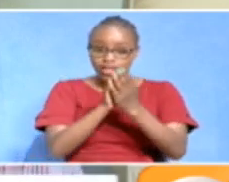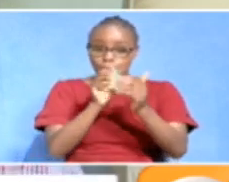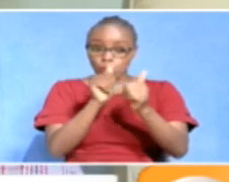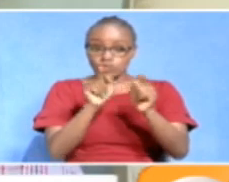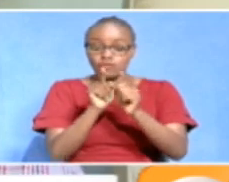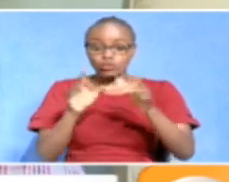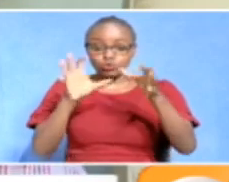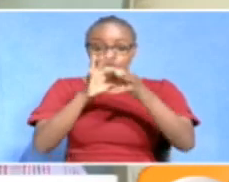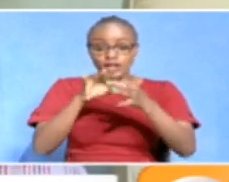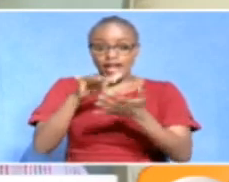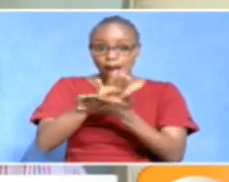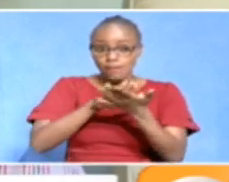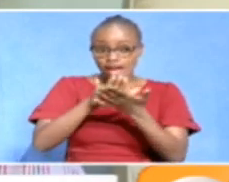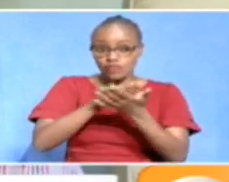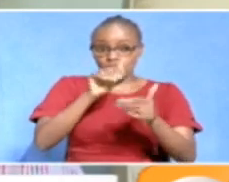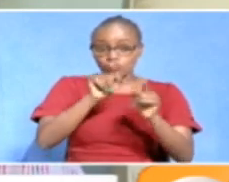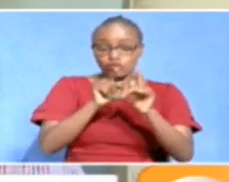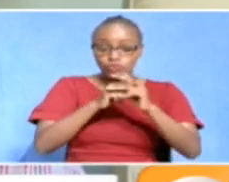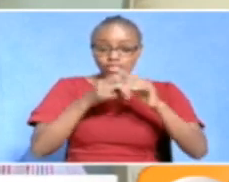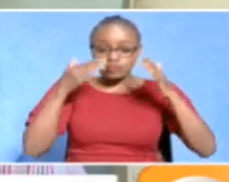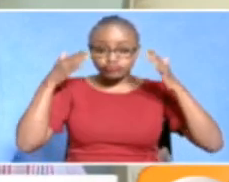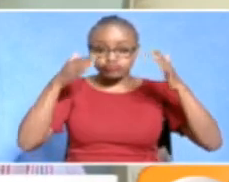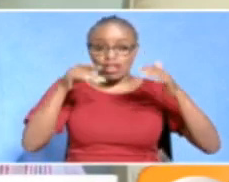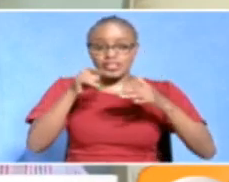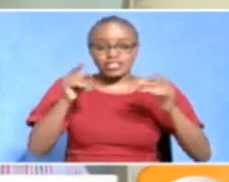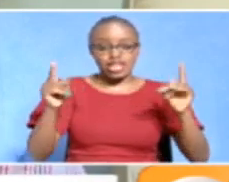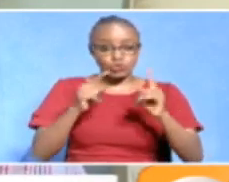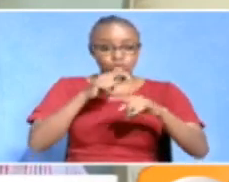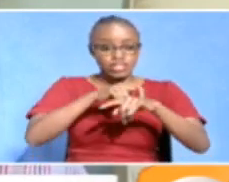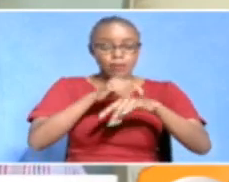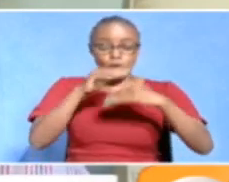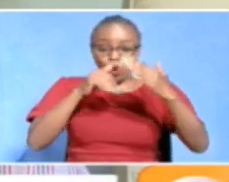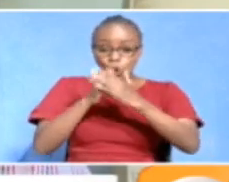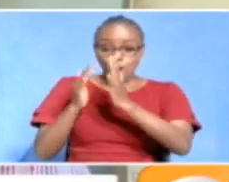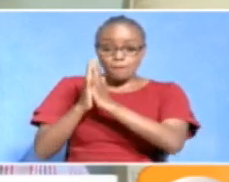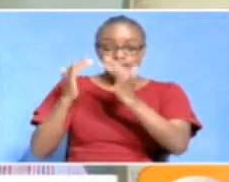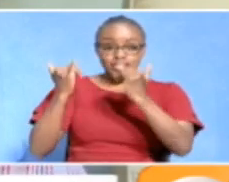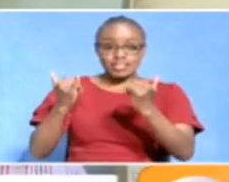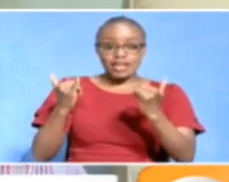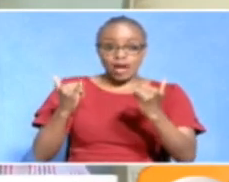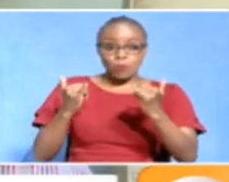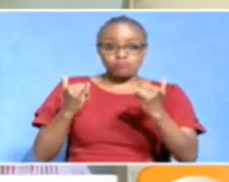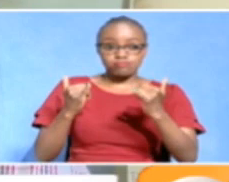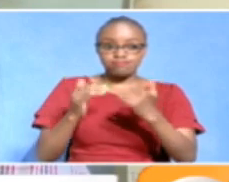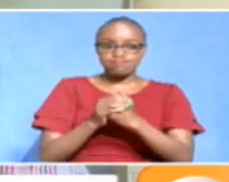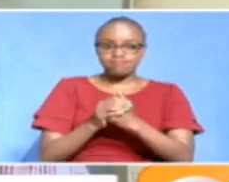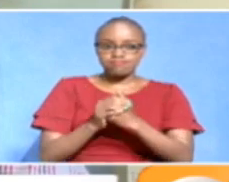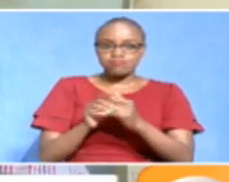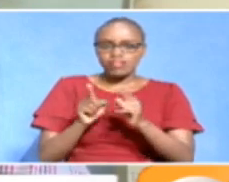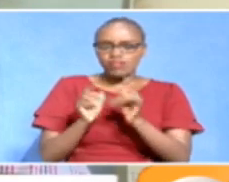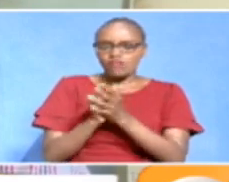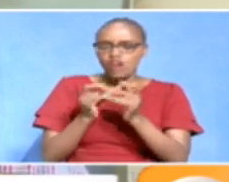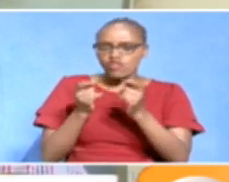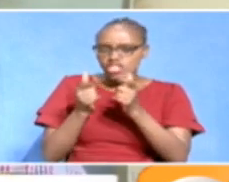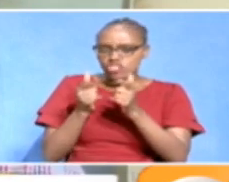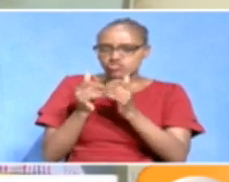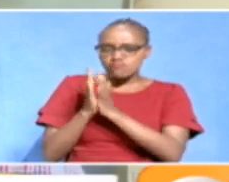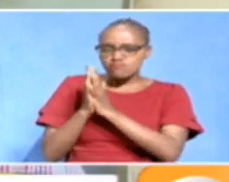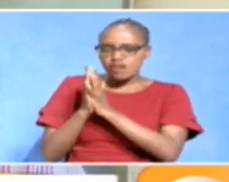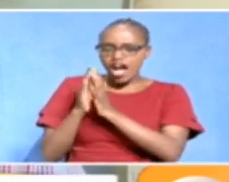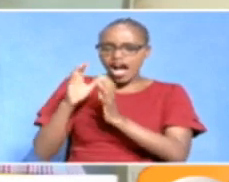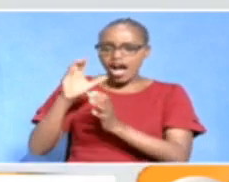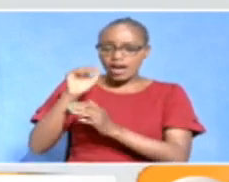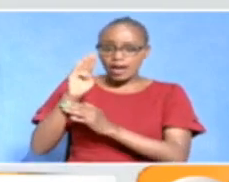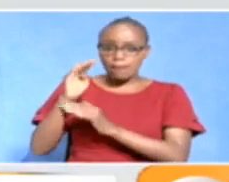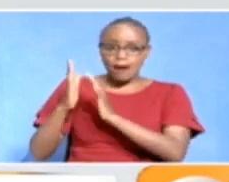to join a platform. So we will start looking at that in a very short time that all their buses now would be little buses and we will work with them